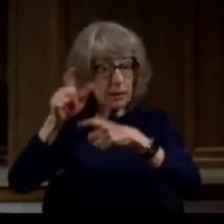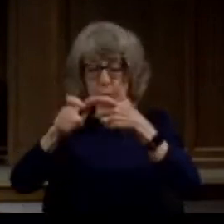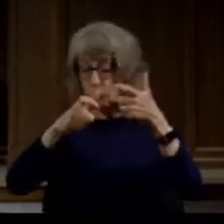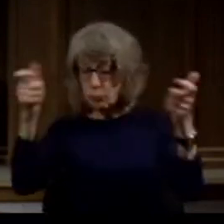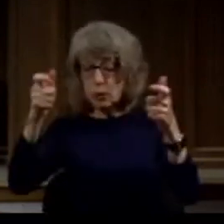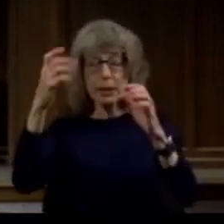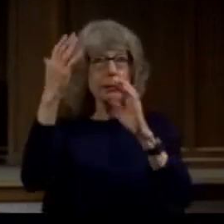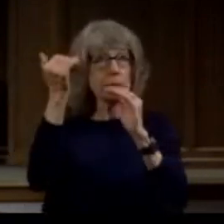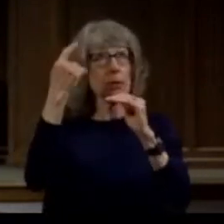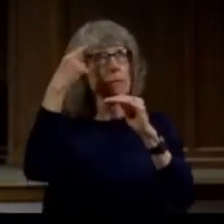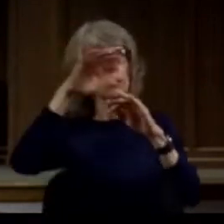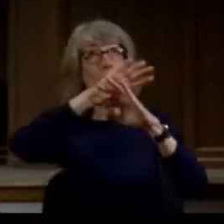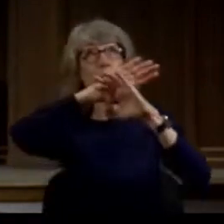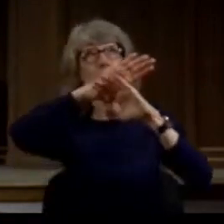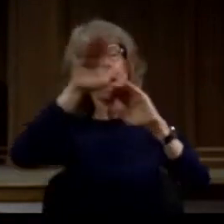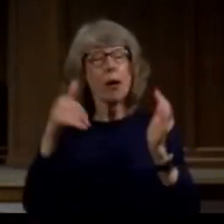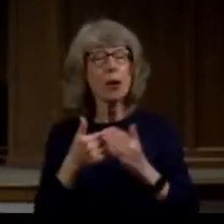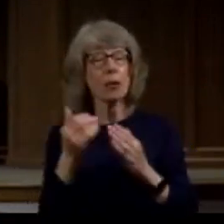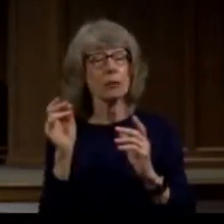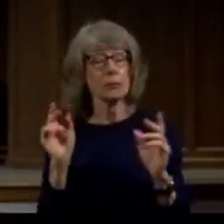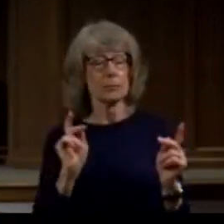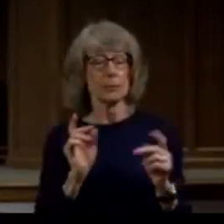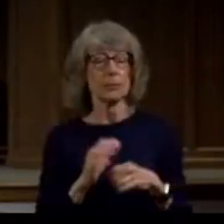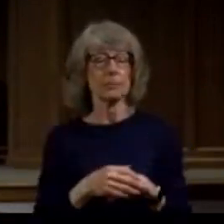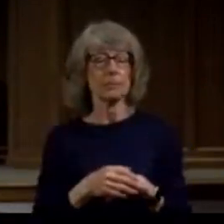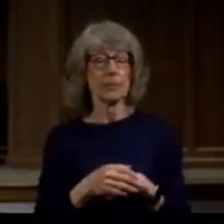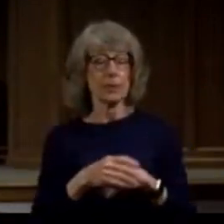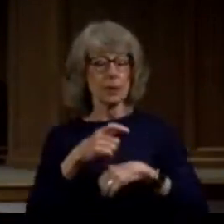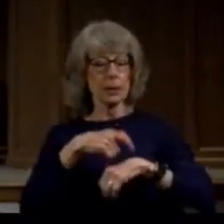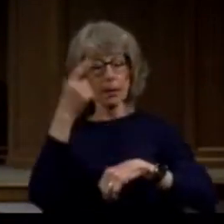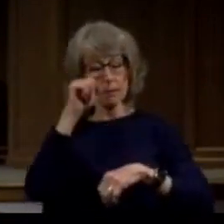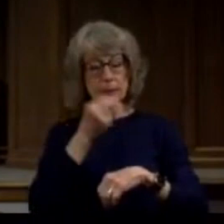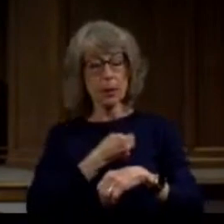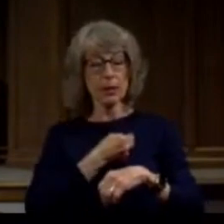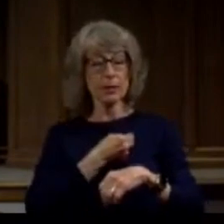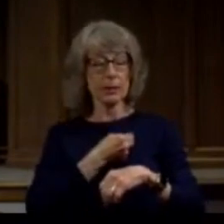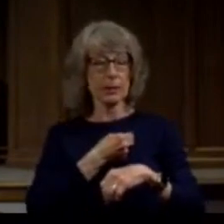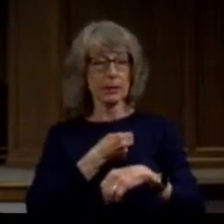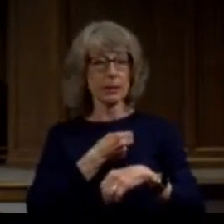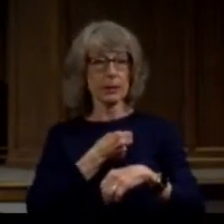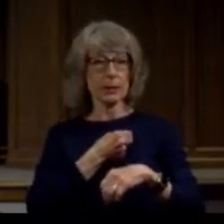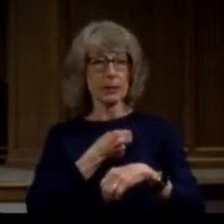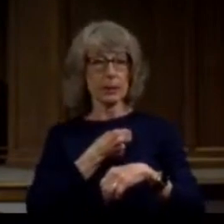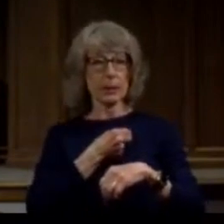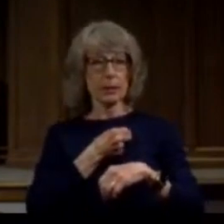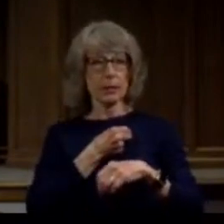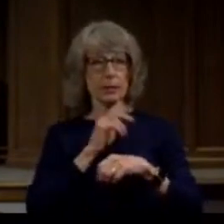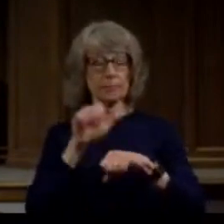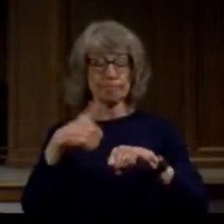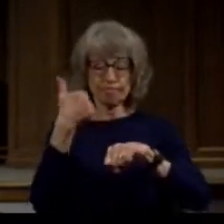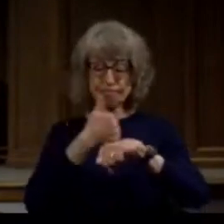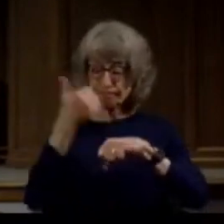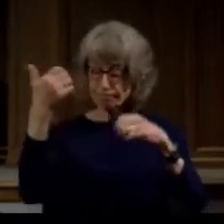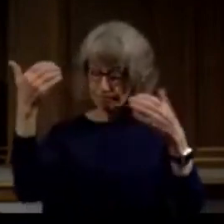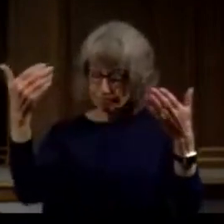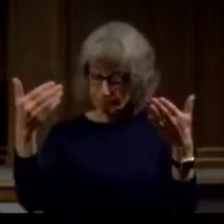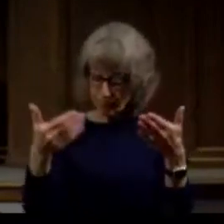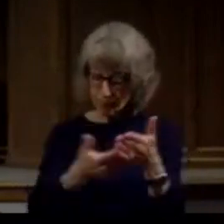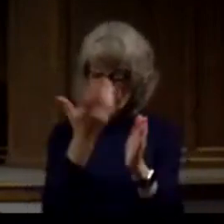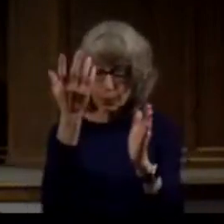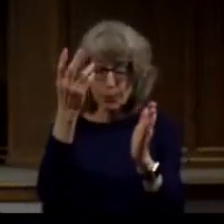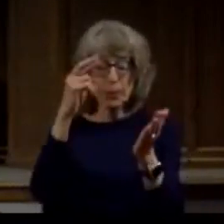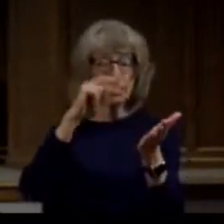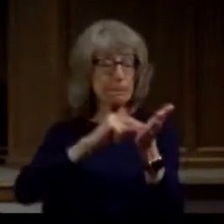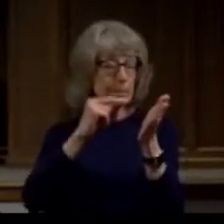it it is time for us to reclaim the definition of what it means to be the church and the